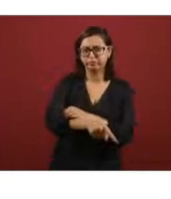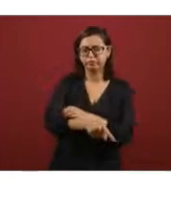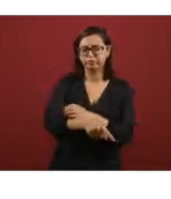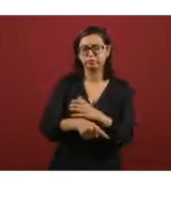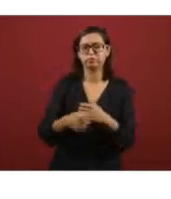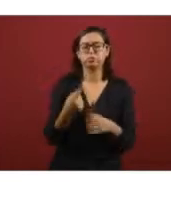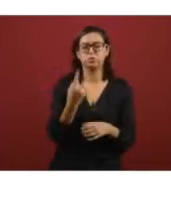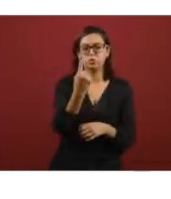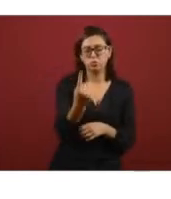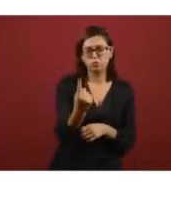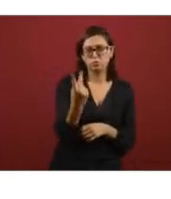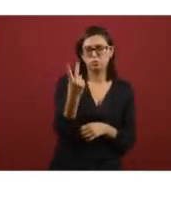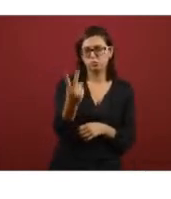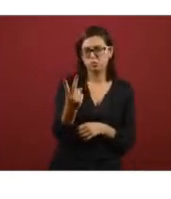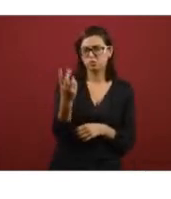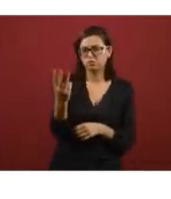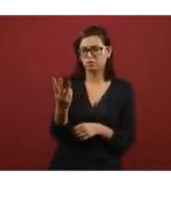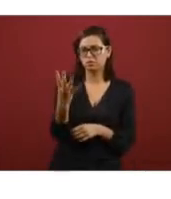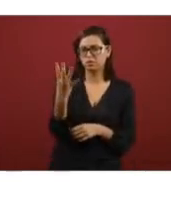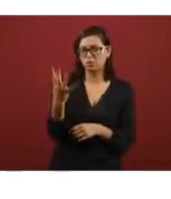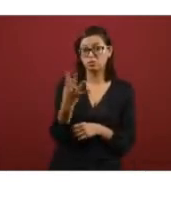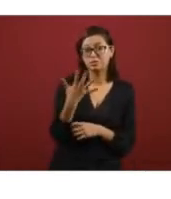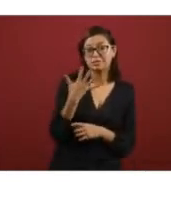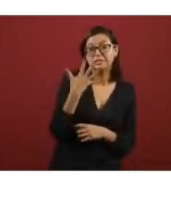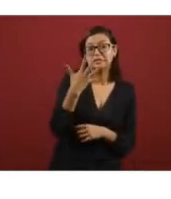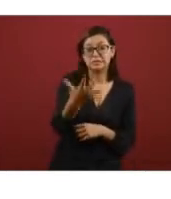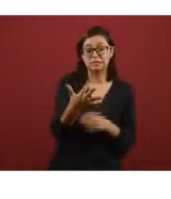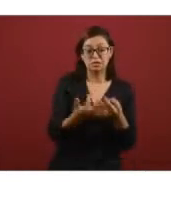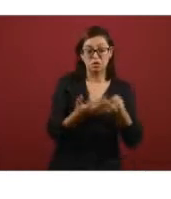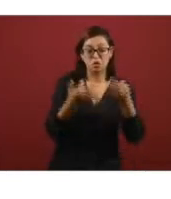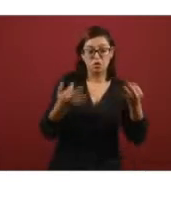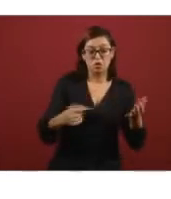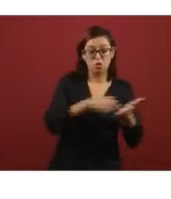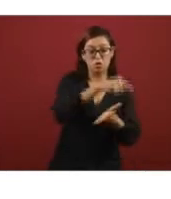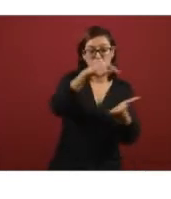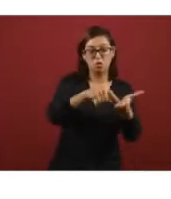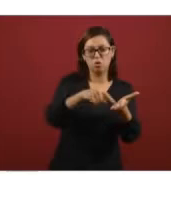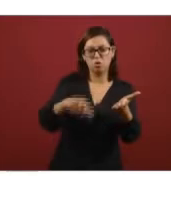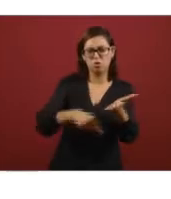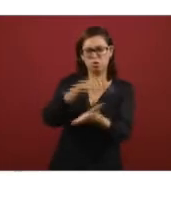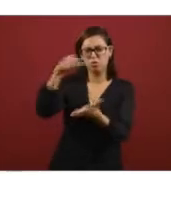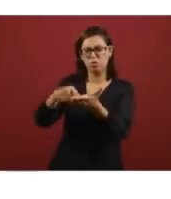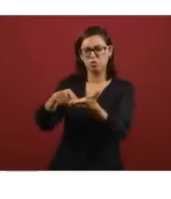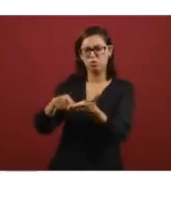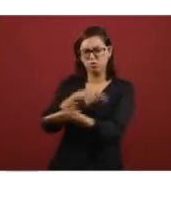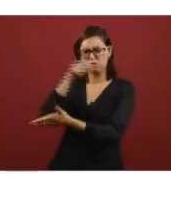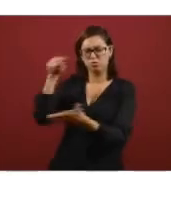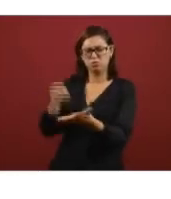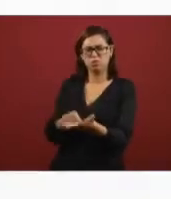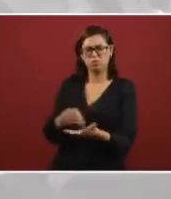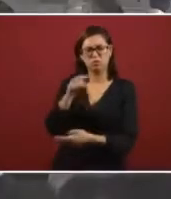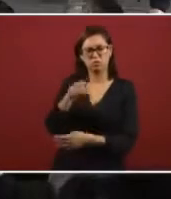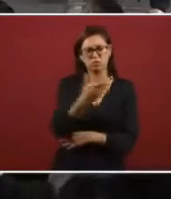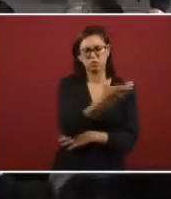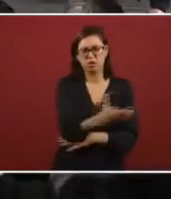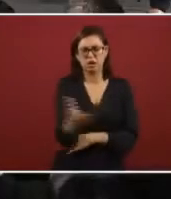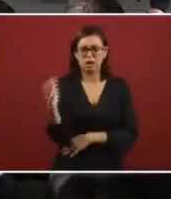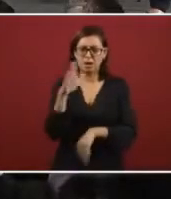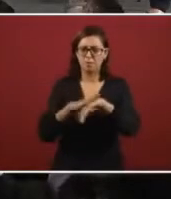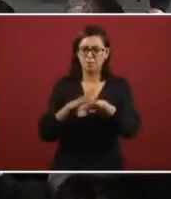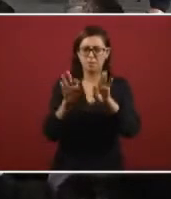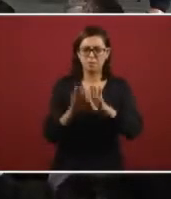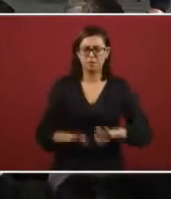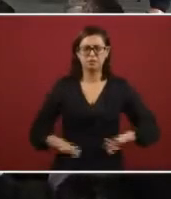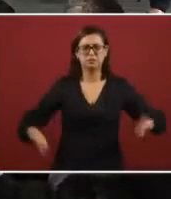five six seven eight nine they said five but I